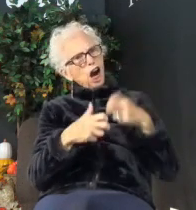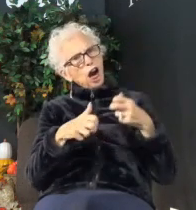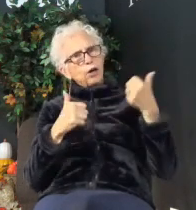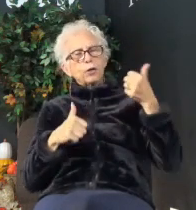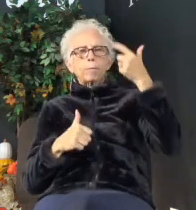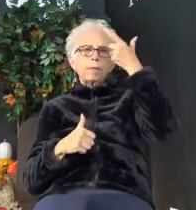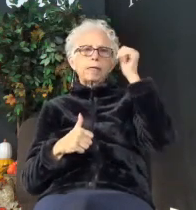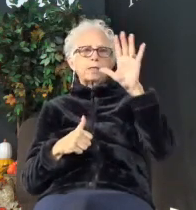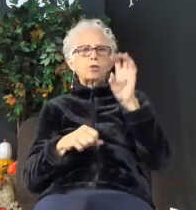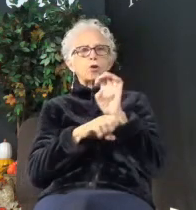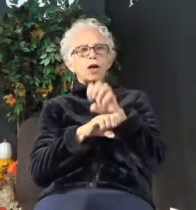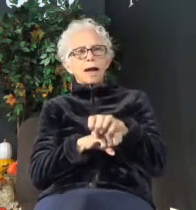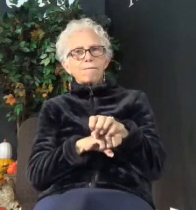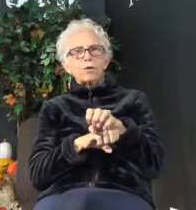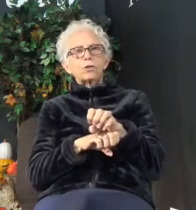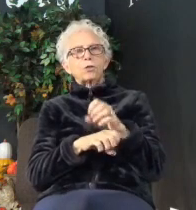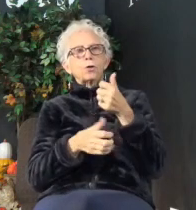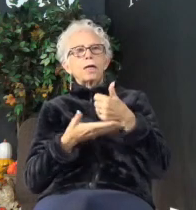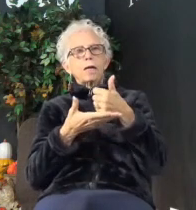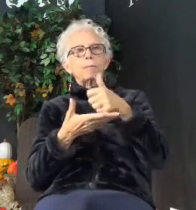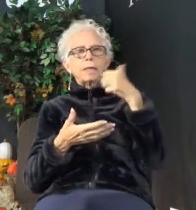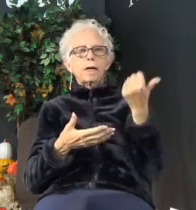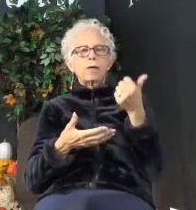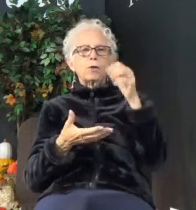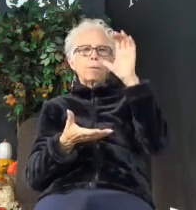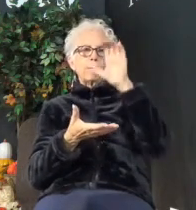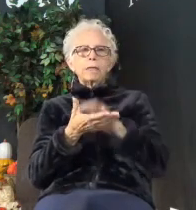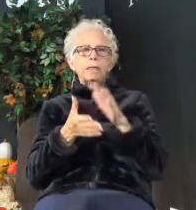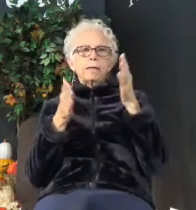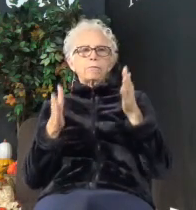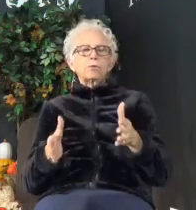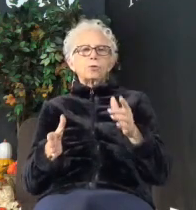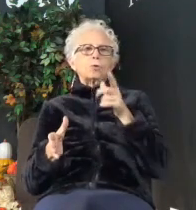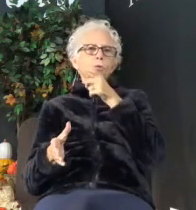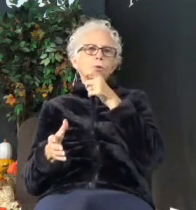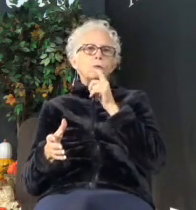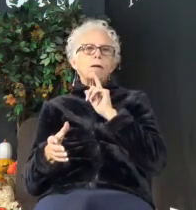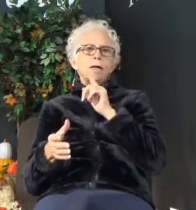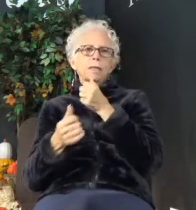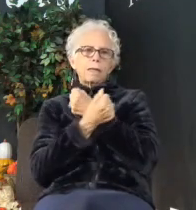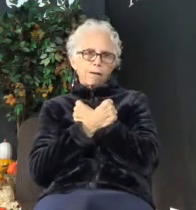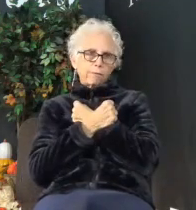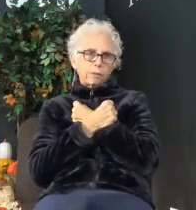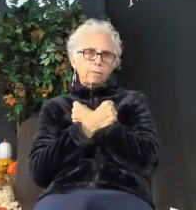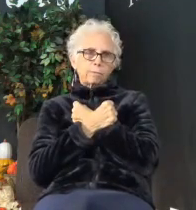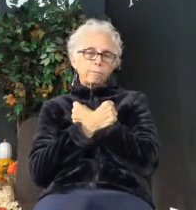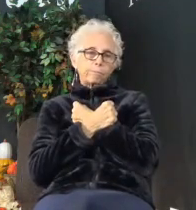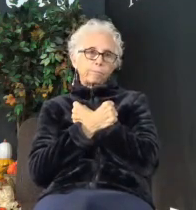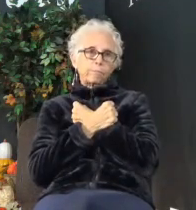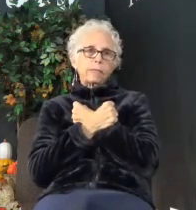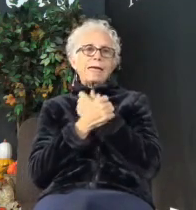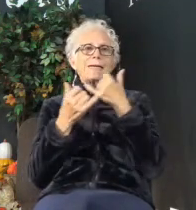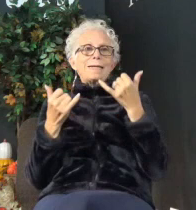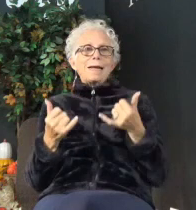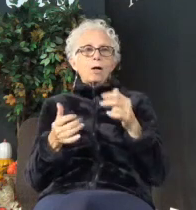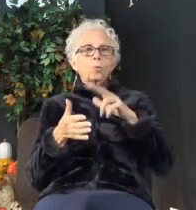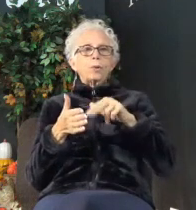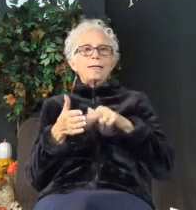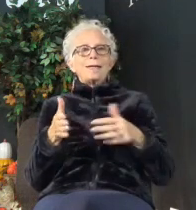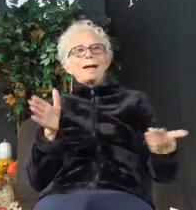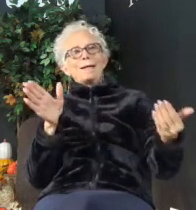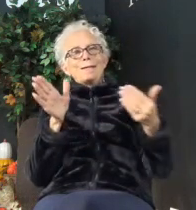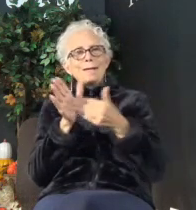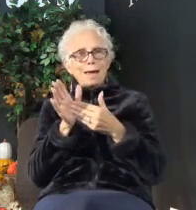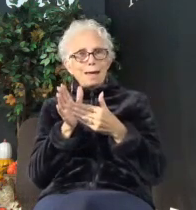efforts are helping other believers who are well loved. So now let me read this to you again.